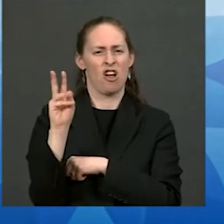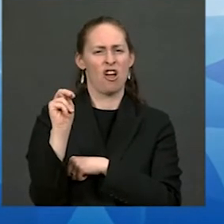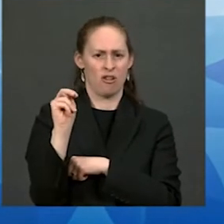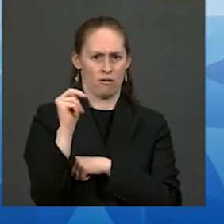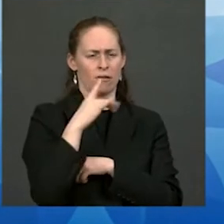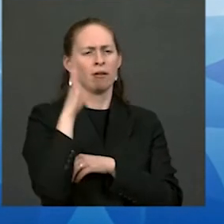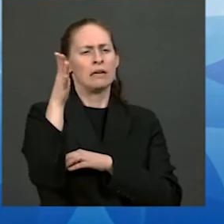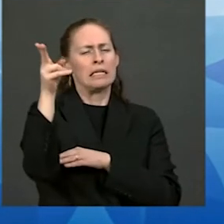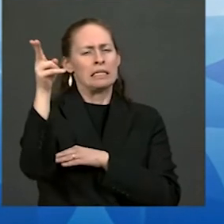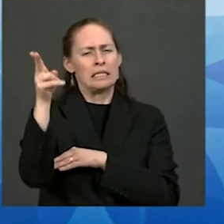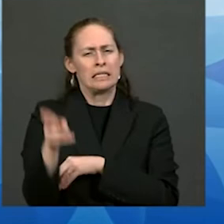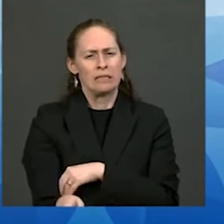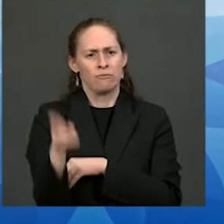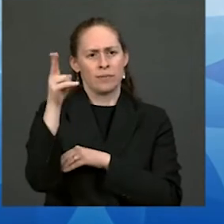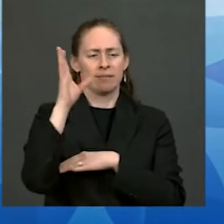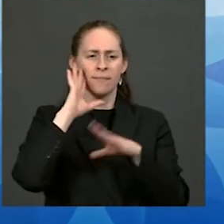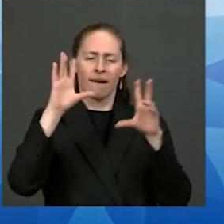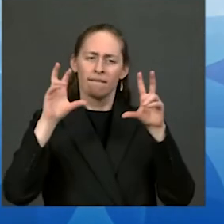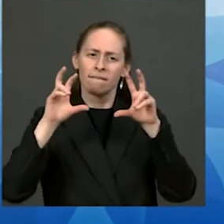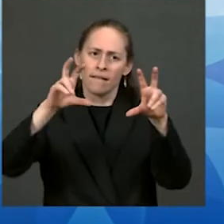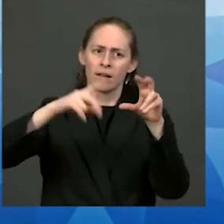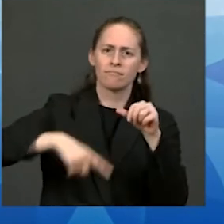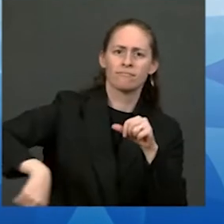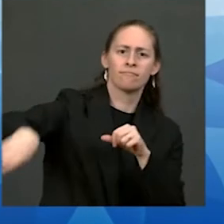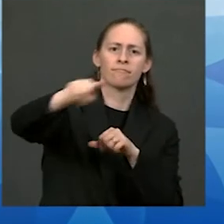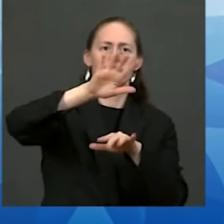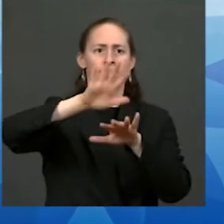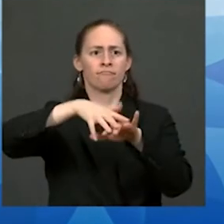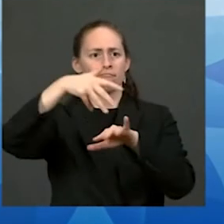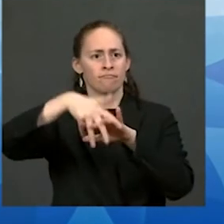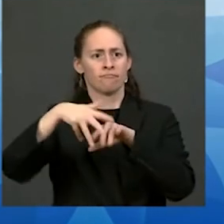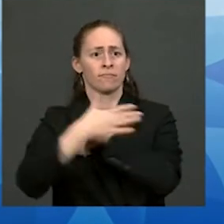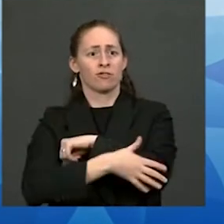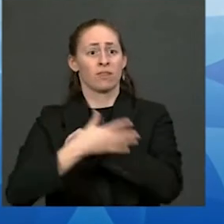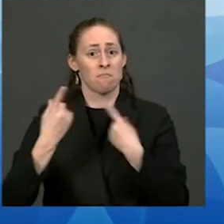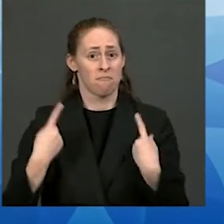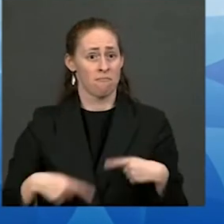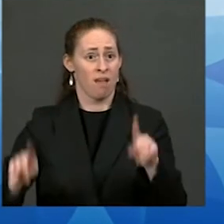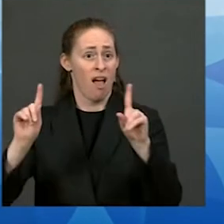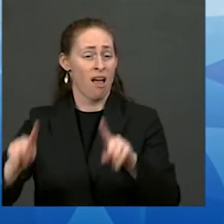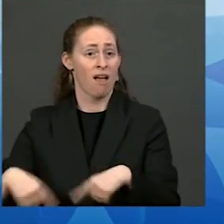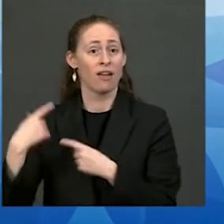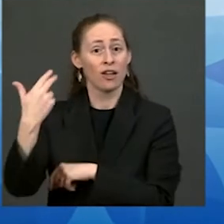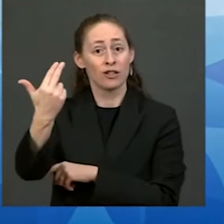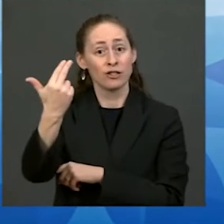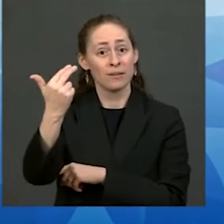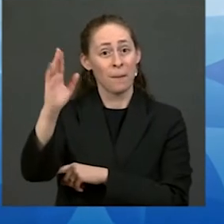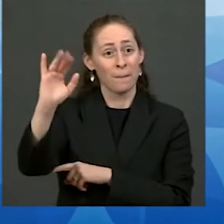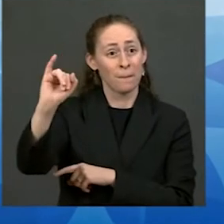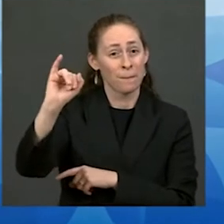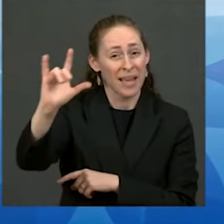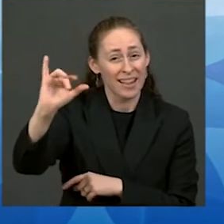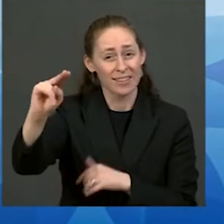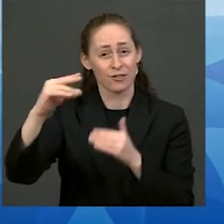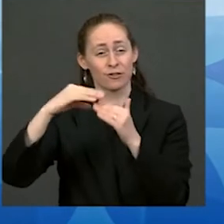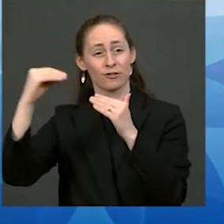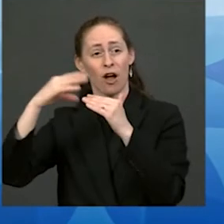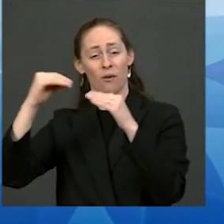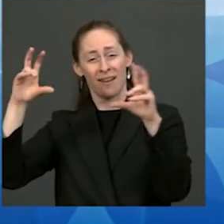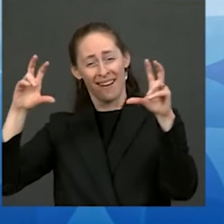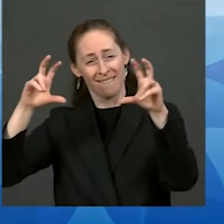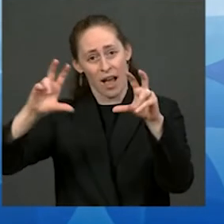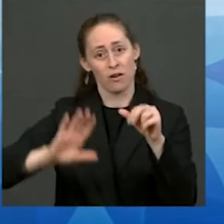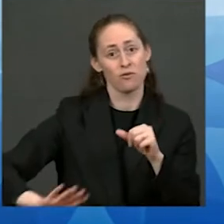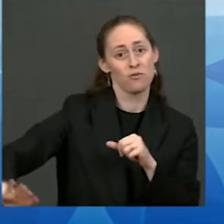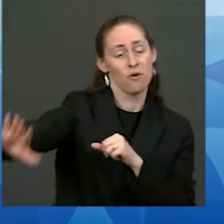ever is going to occur more than 13 billion dollars in direct investments to Indian country and tens of billions